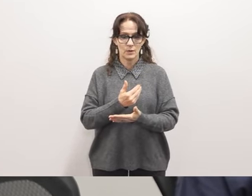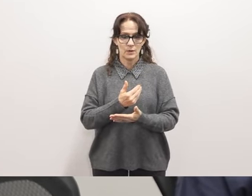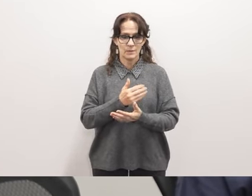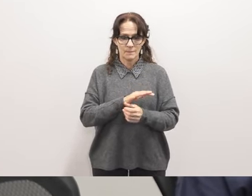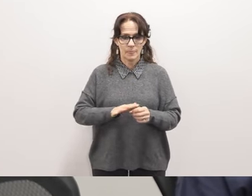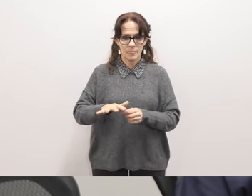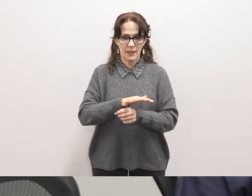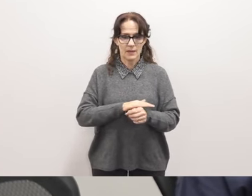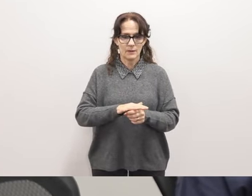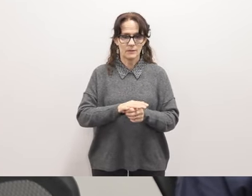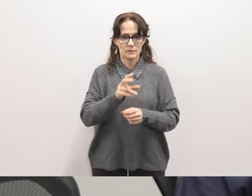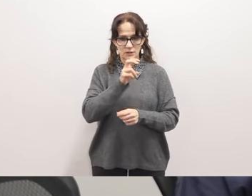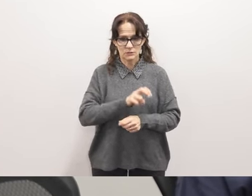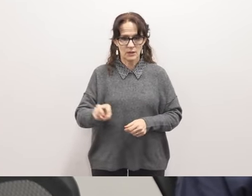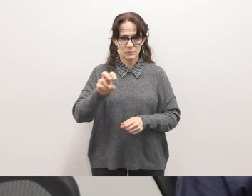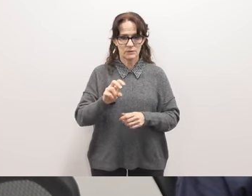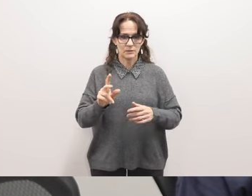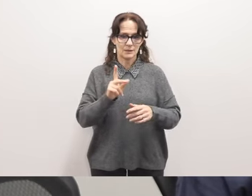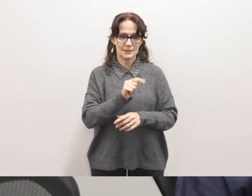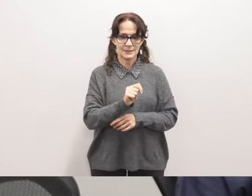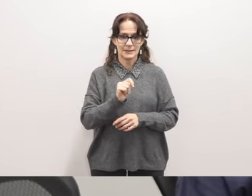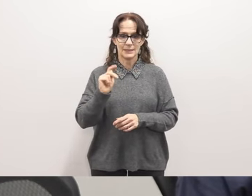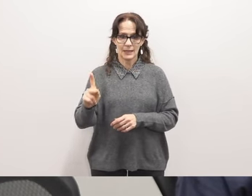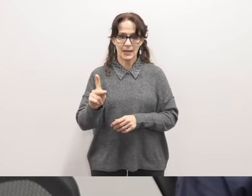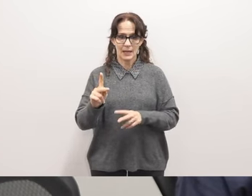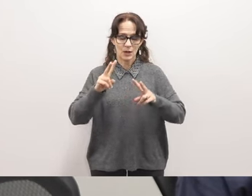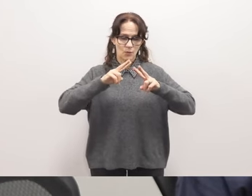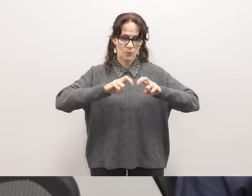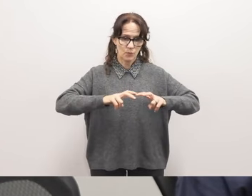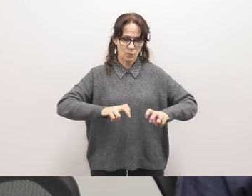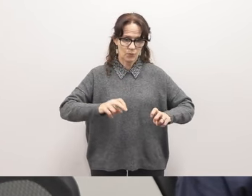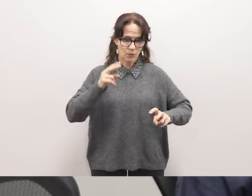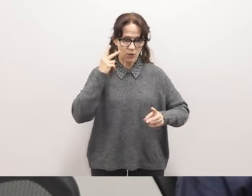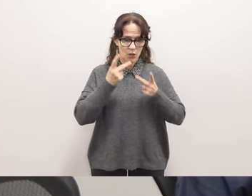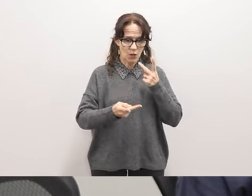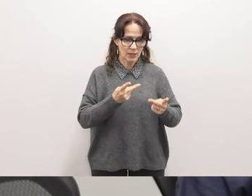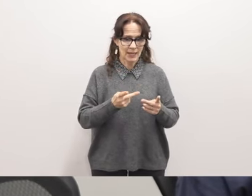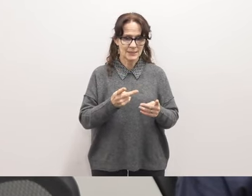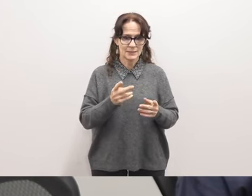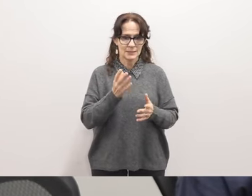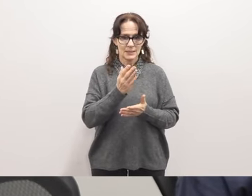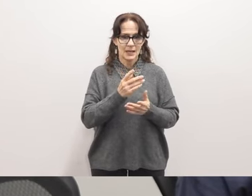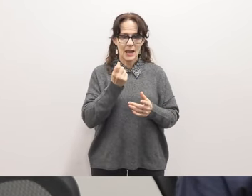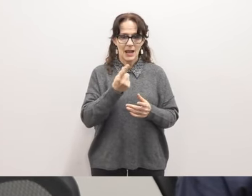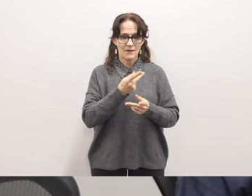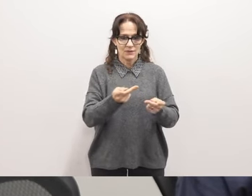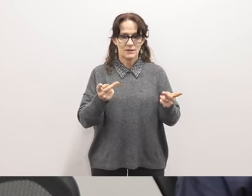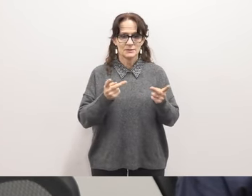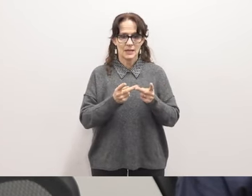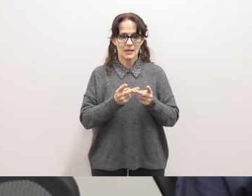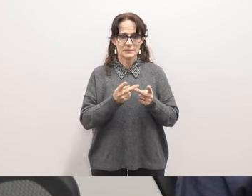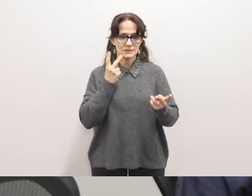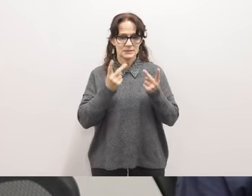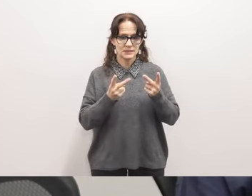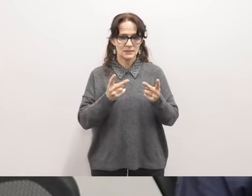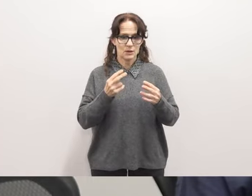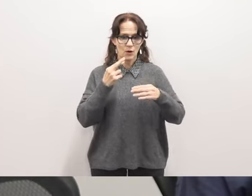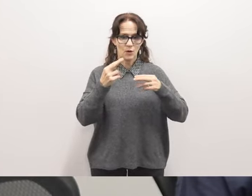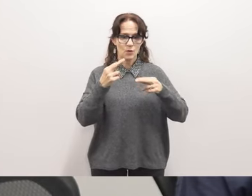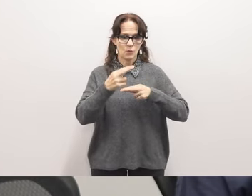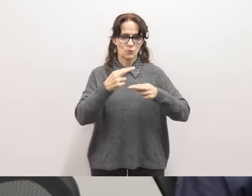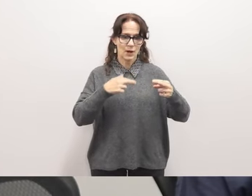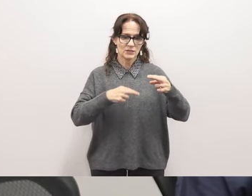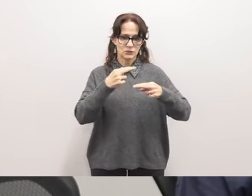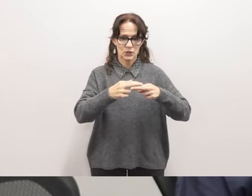big areas new this year is transitional kindergarten so we were required to look at that sample sites and we looked at 11 sites to make sure that your ratios were in